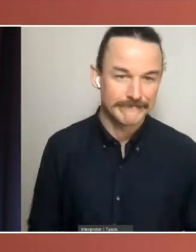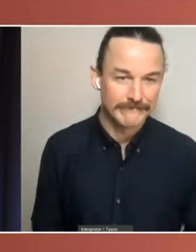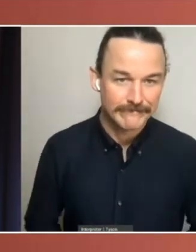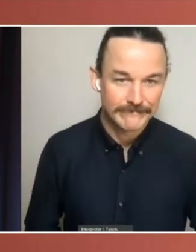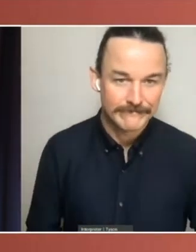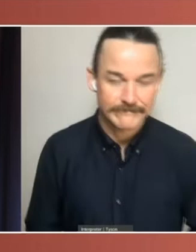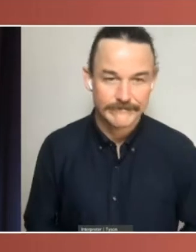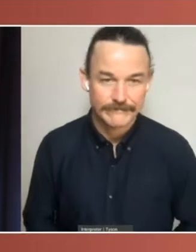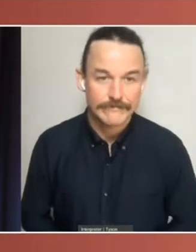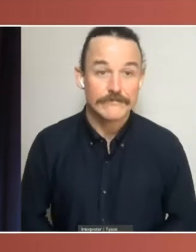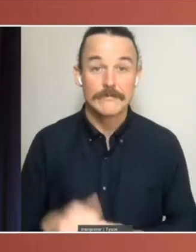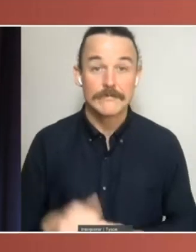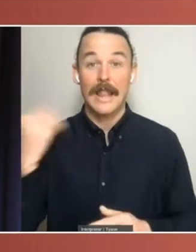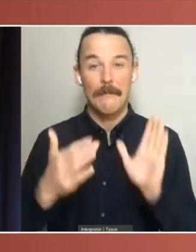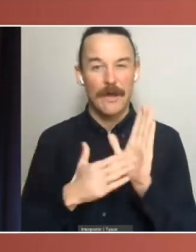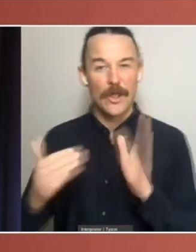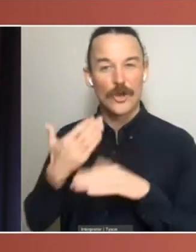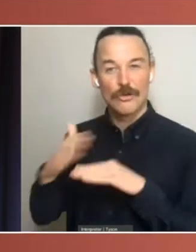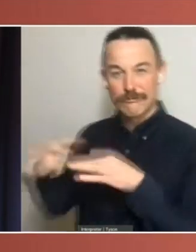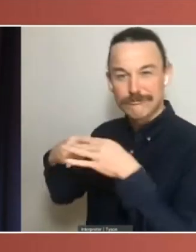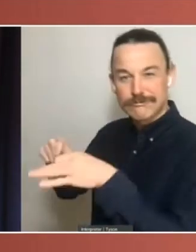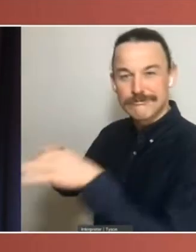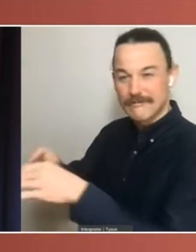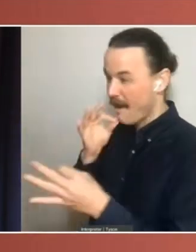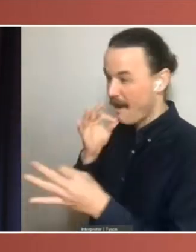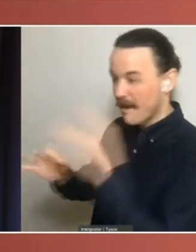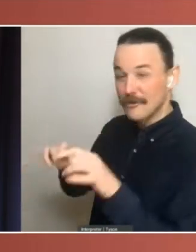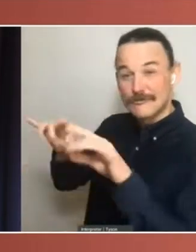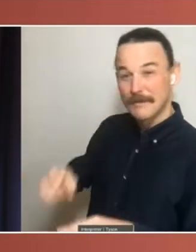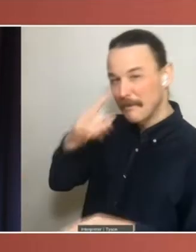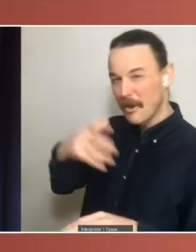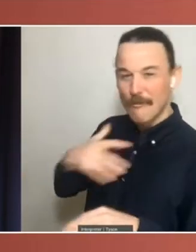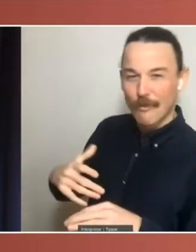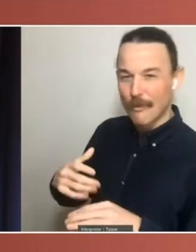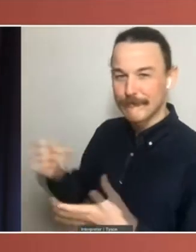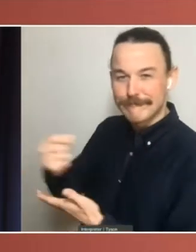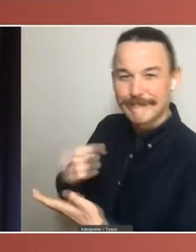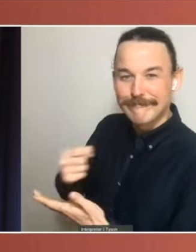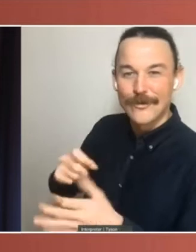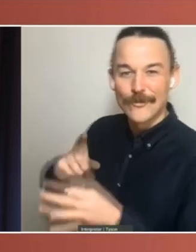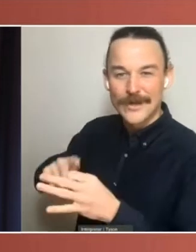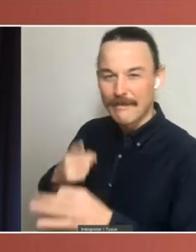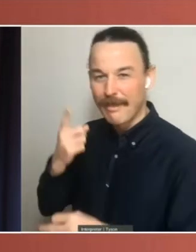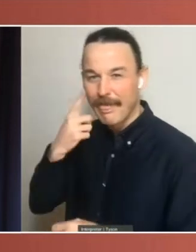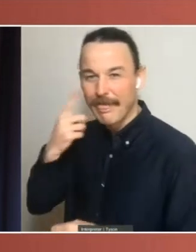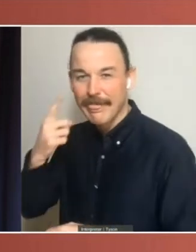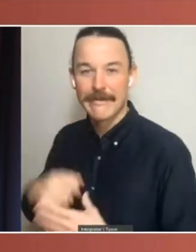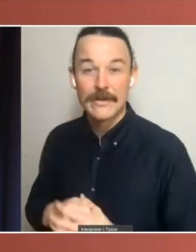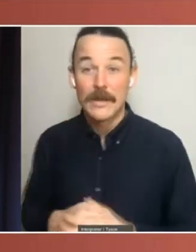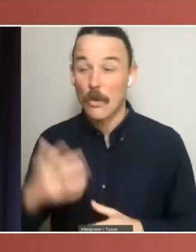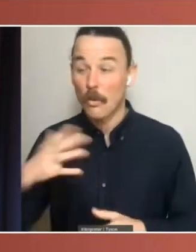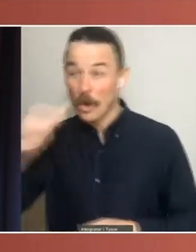asking Australians a related but more provocative question, whether the House of Representatives should adopt proportional